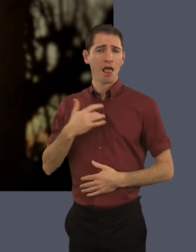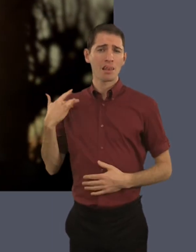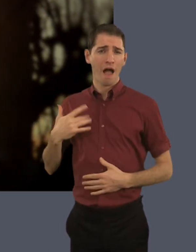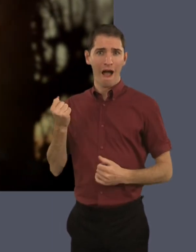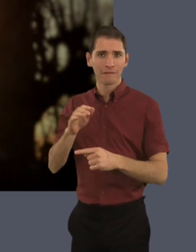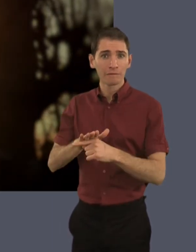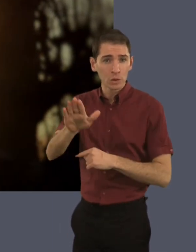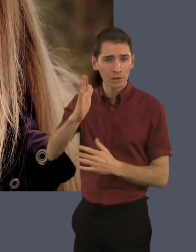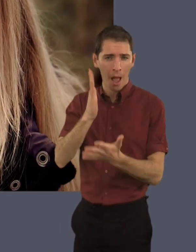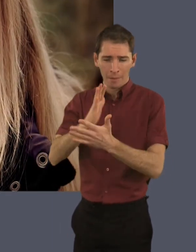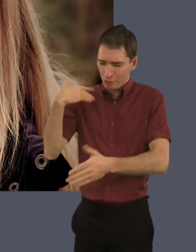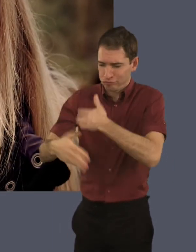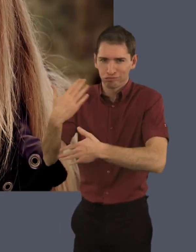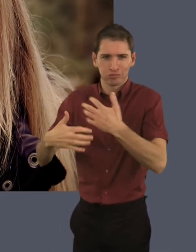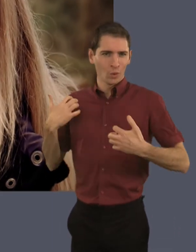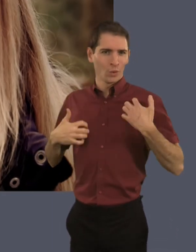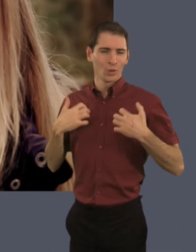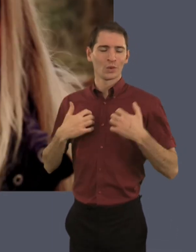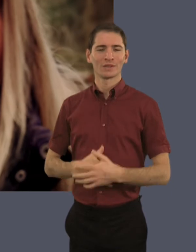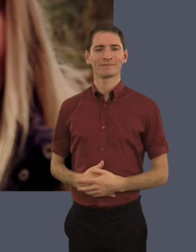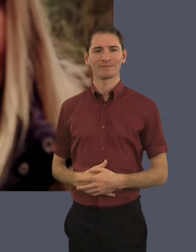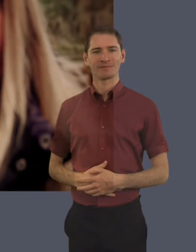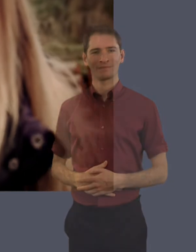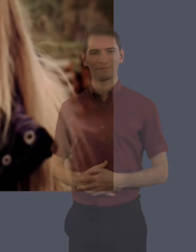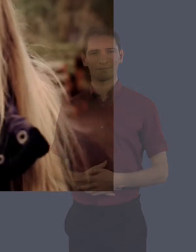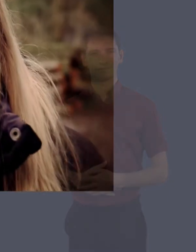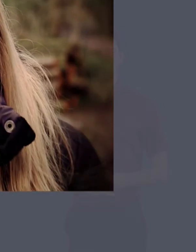my life now. You know, there's a future and I'm going to live it. Believe me.